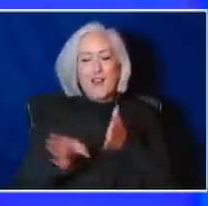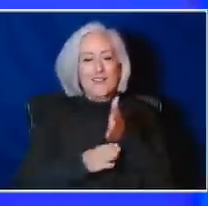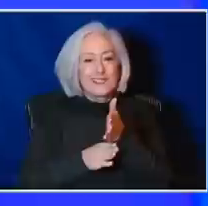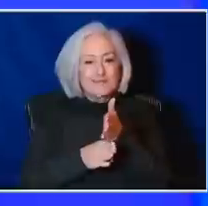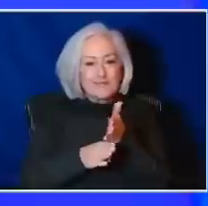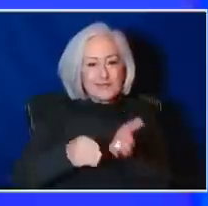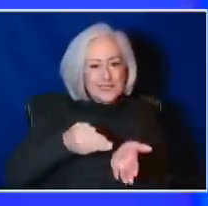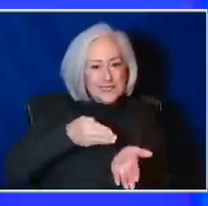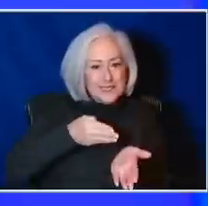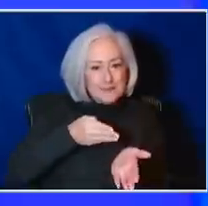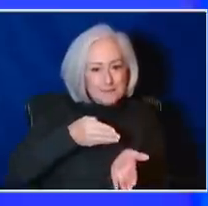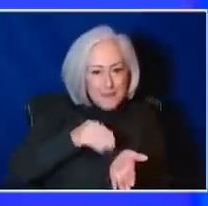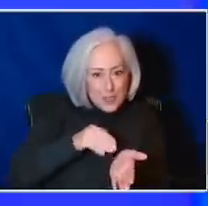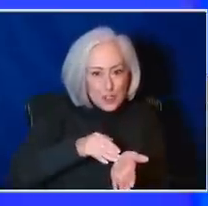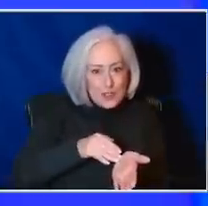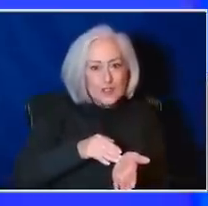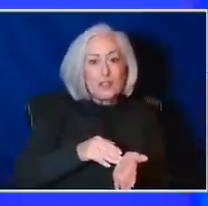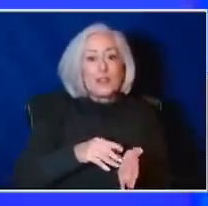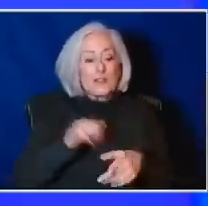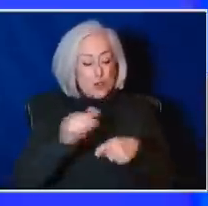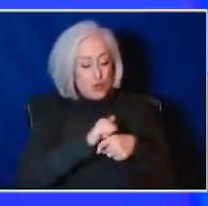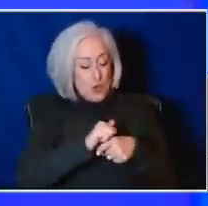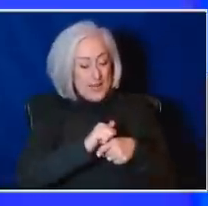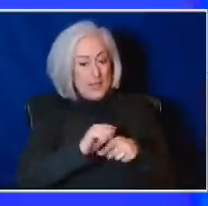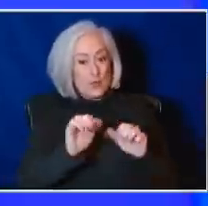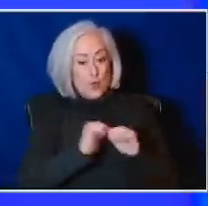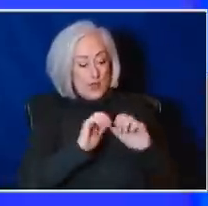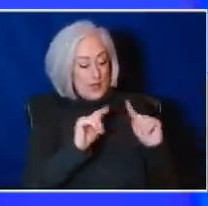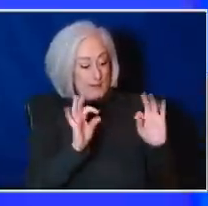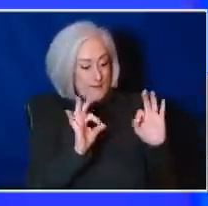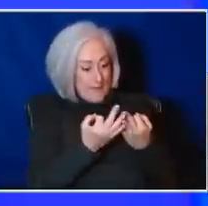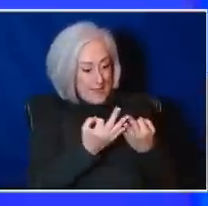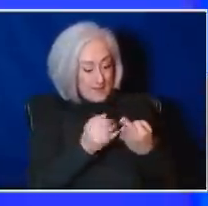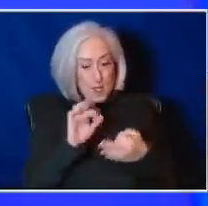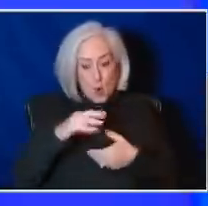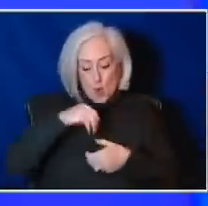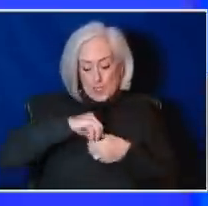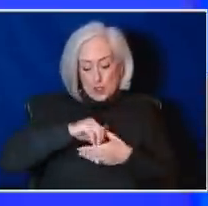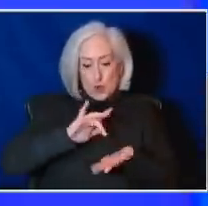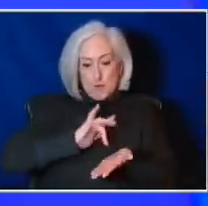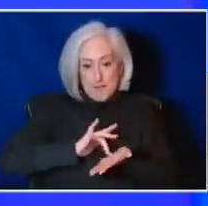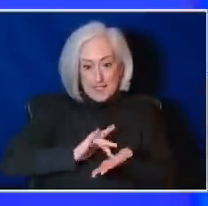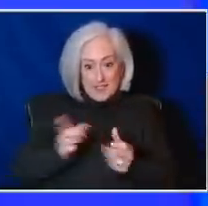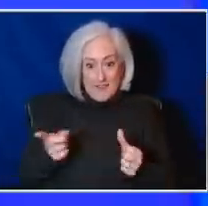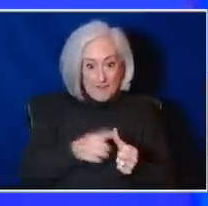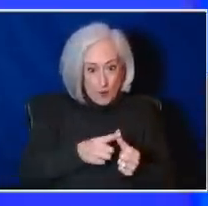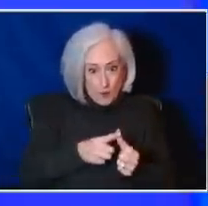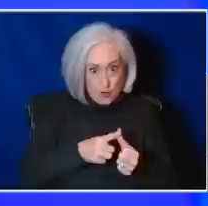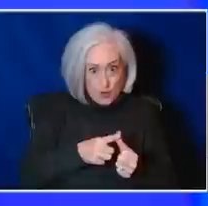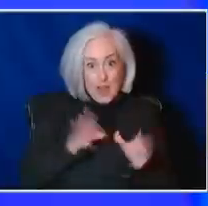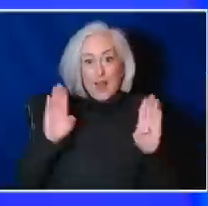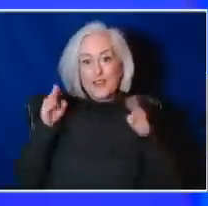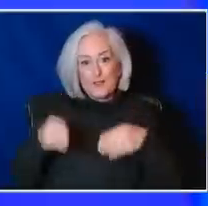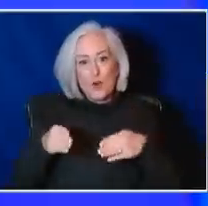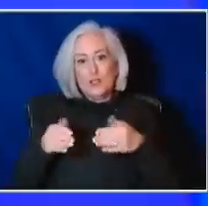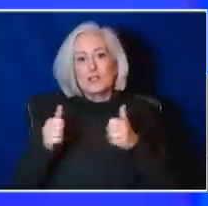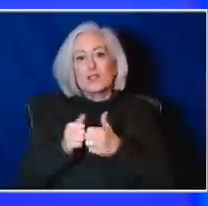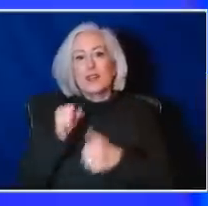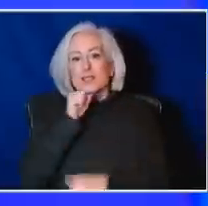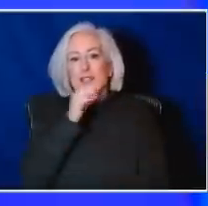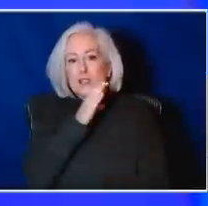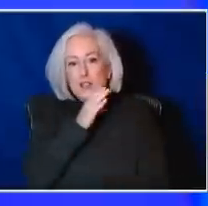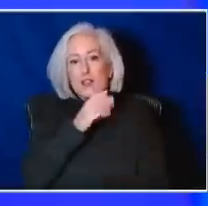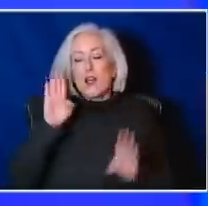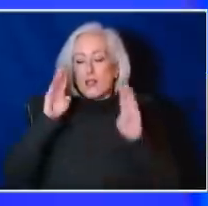internal medicine or family medicine. And the focus is really on persons that have increased frailty. So we have